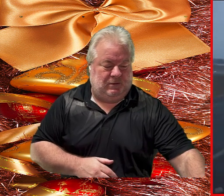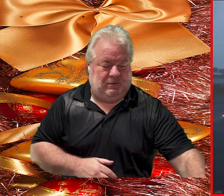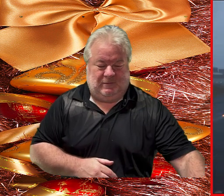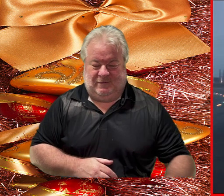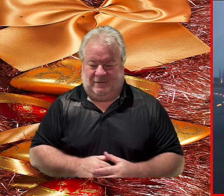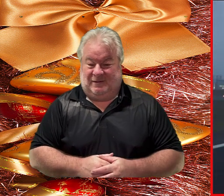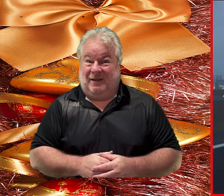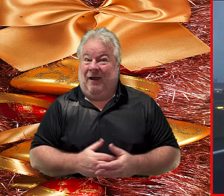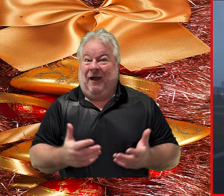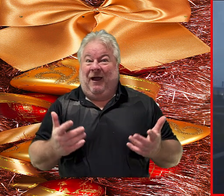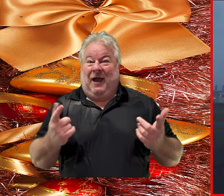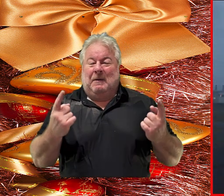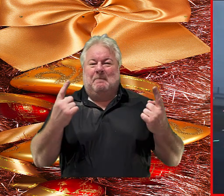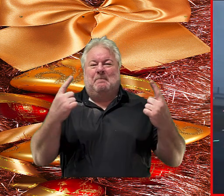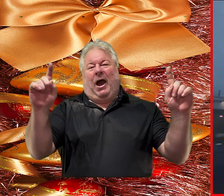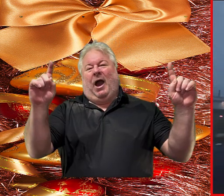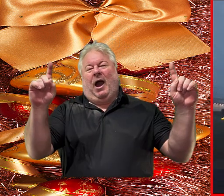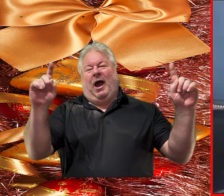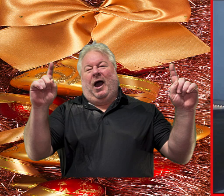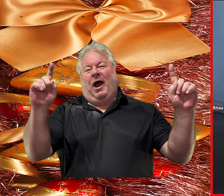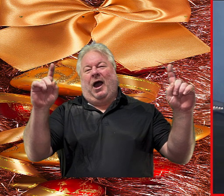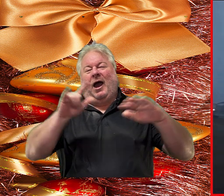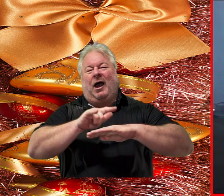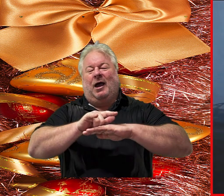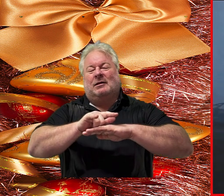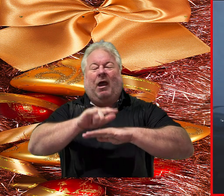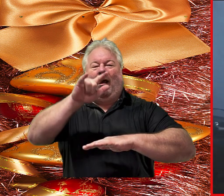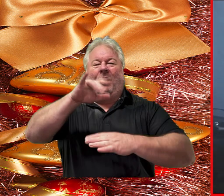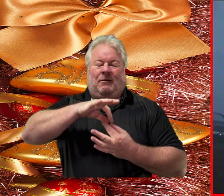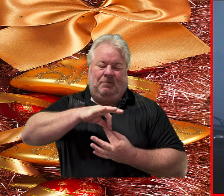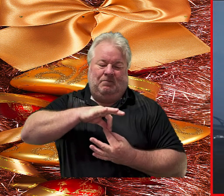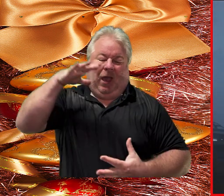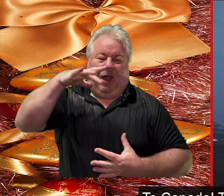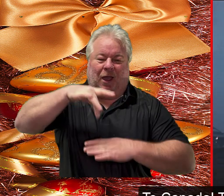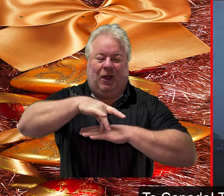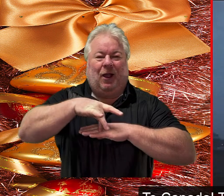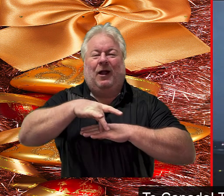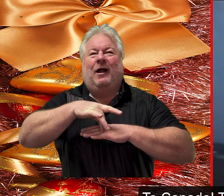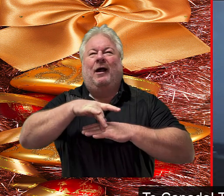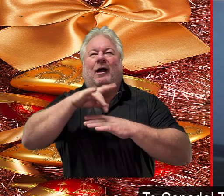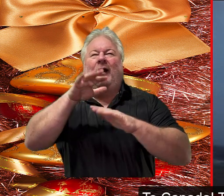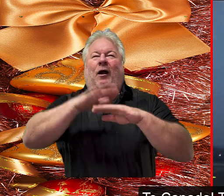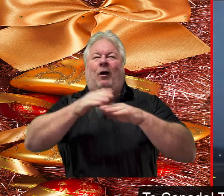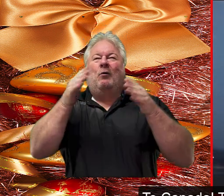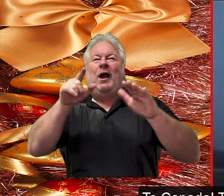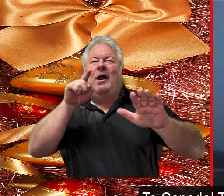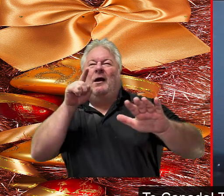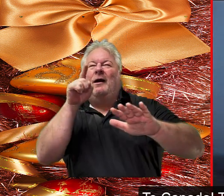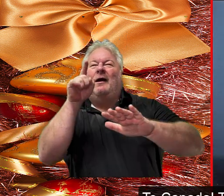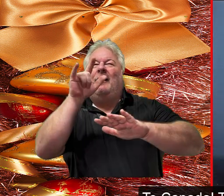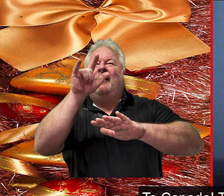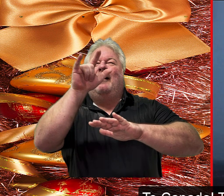and we are off to canada